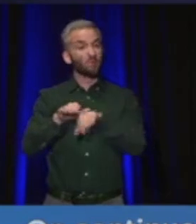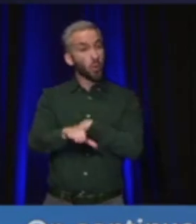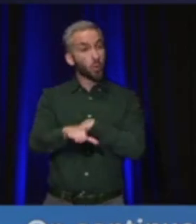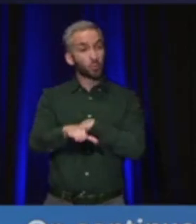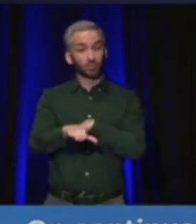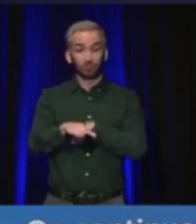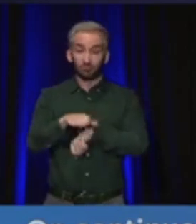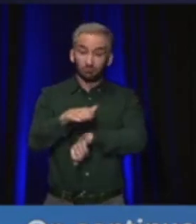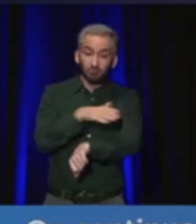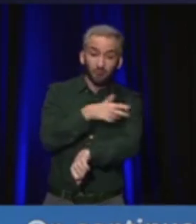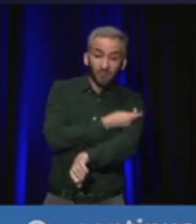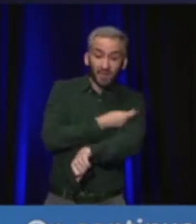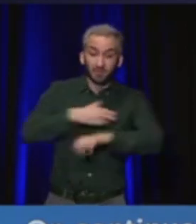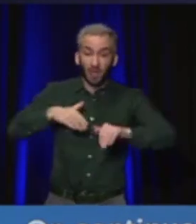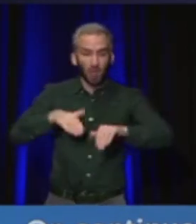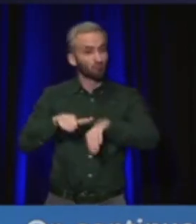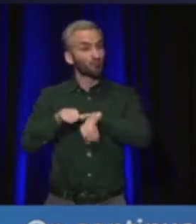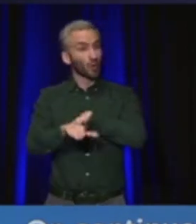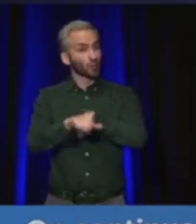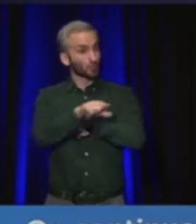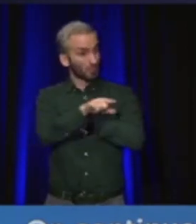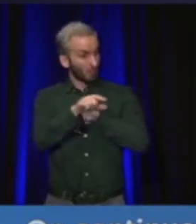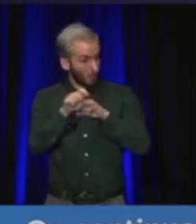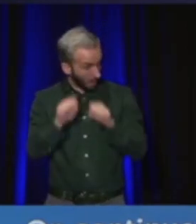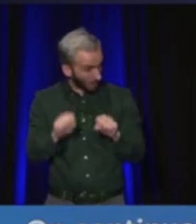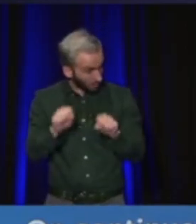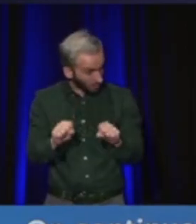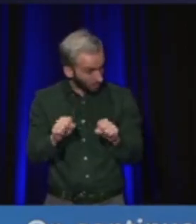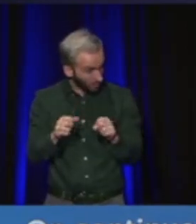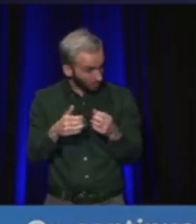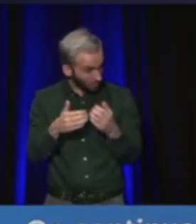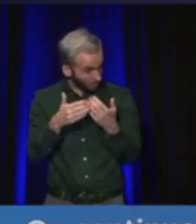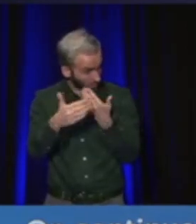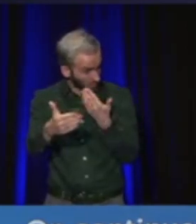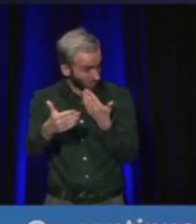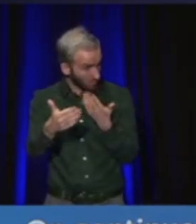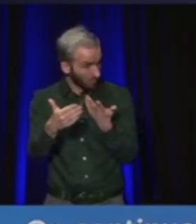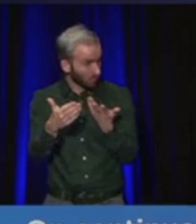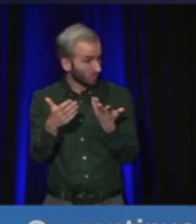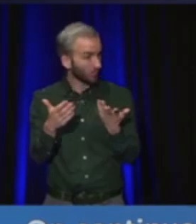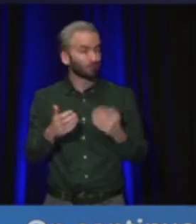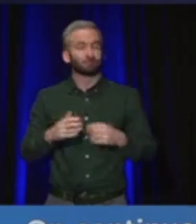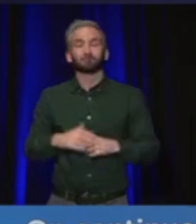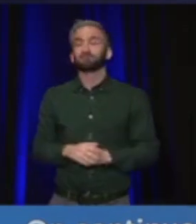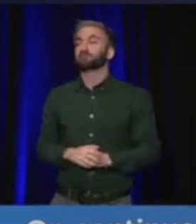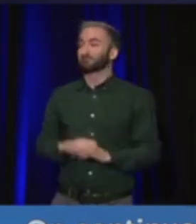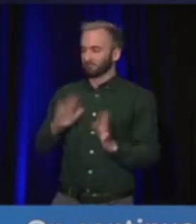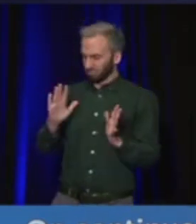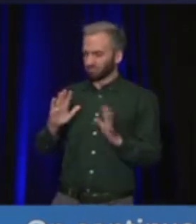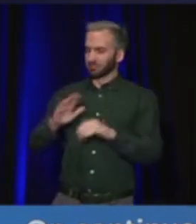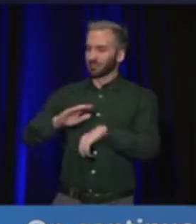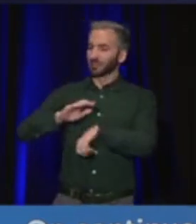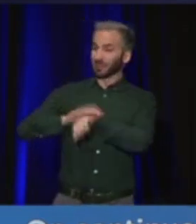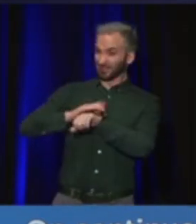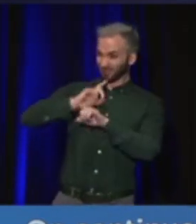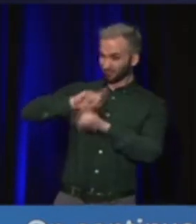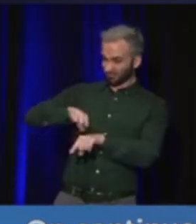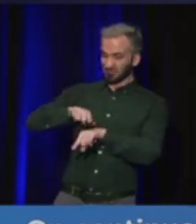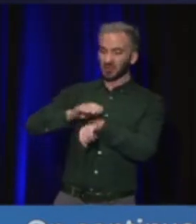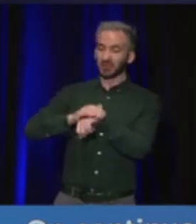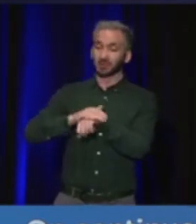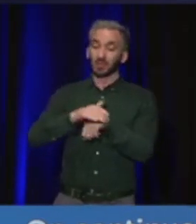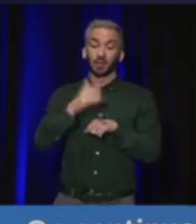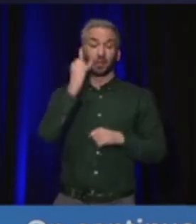from what I understand. The message I have for the unvaccinated is that first they don't help